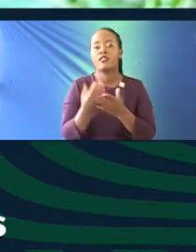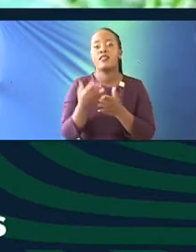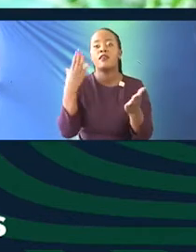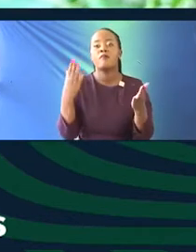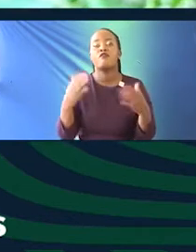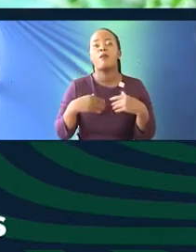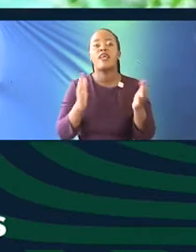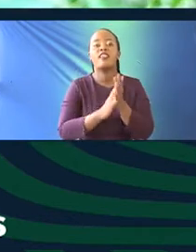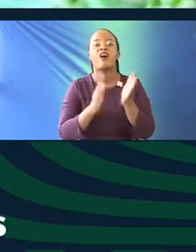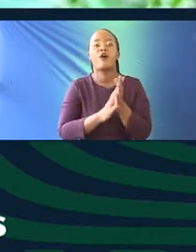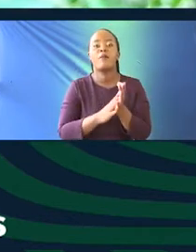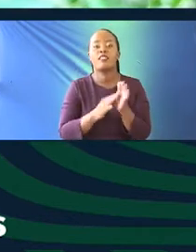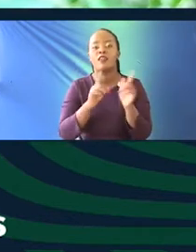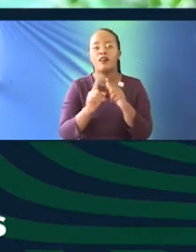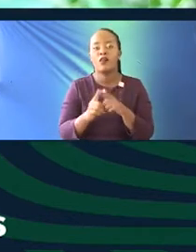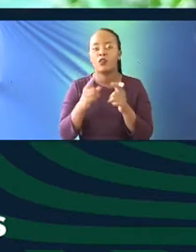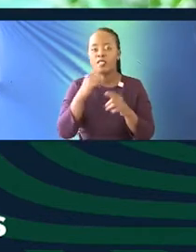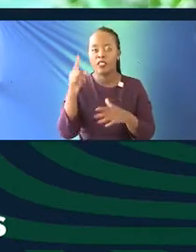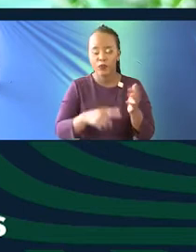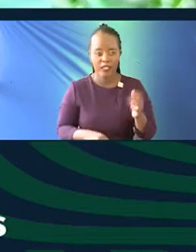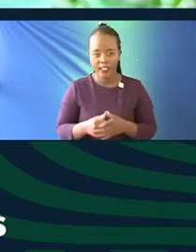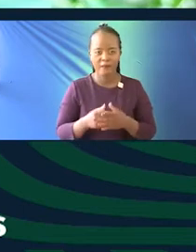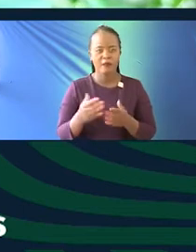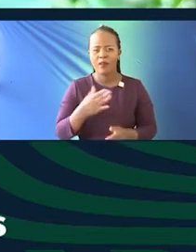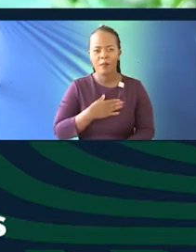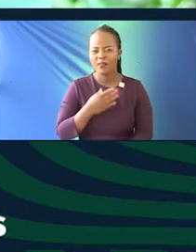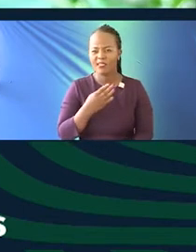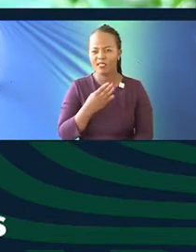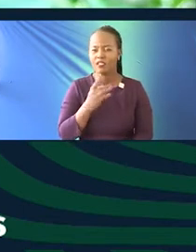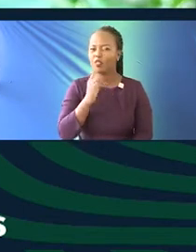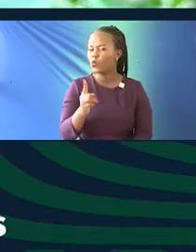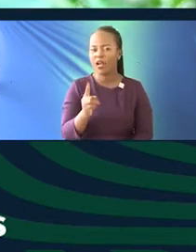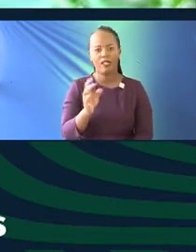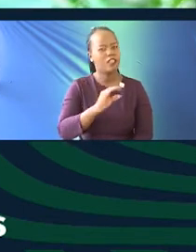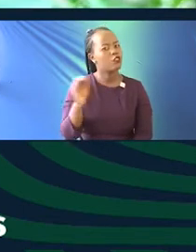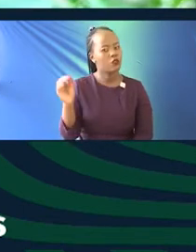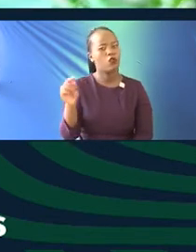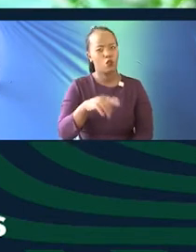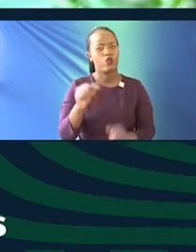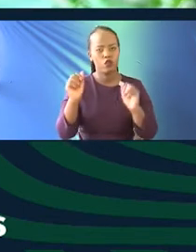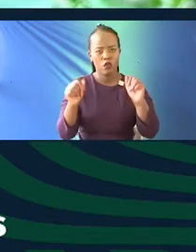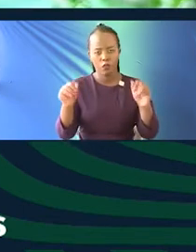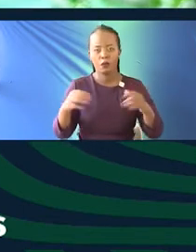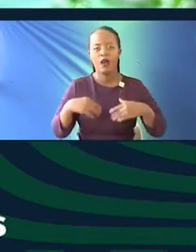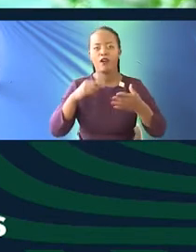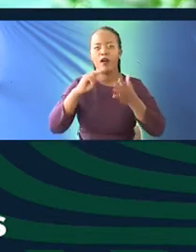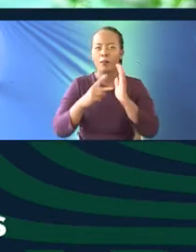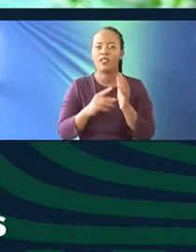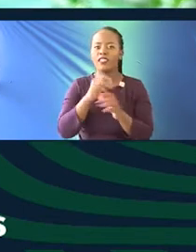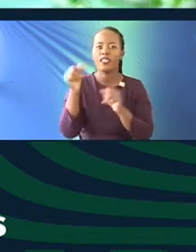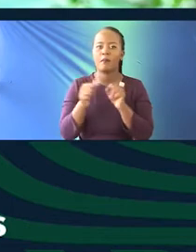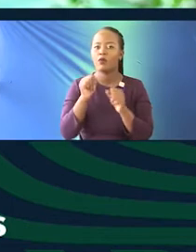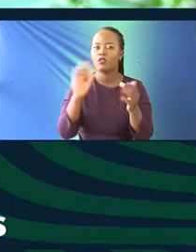said that I am not so sure that we can actually run the project of decolonization successfully on